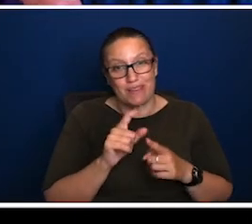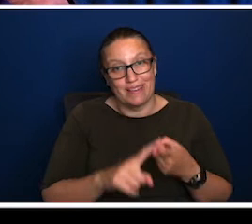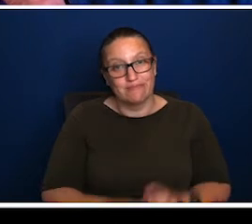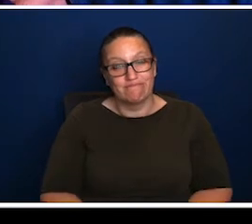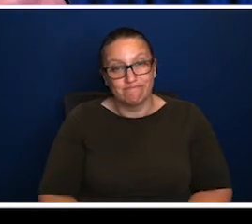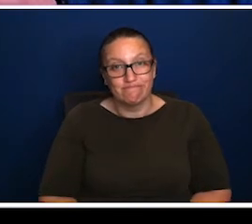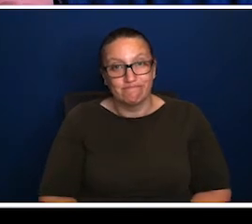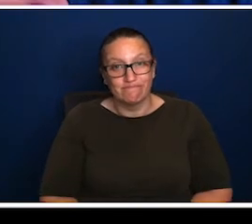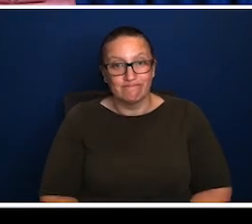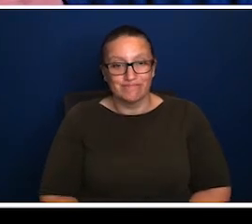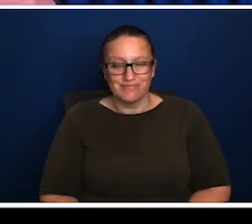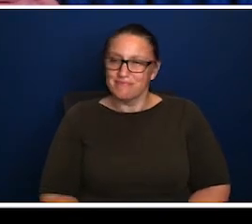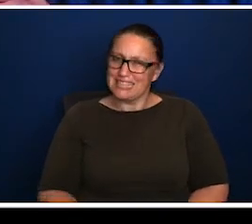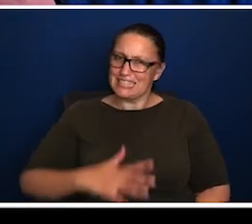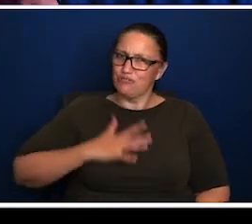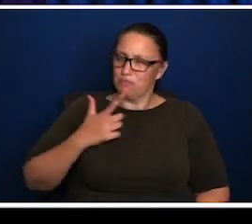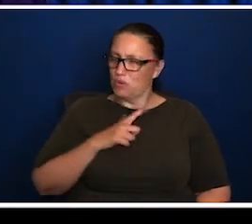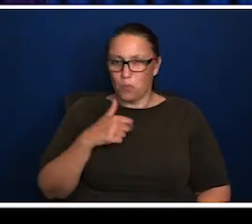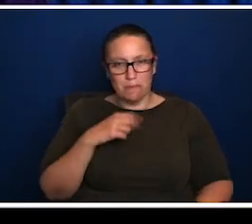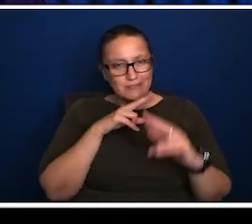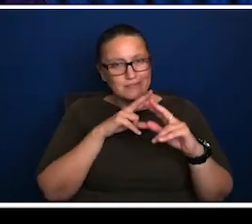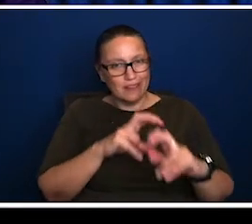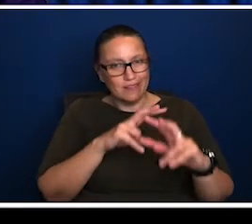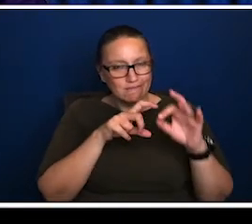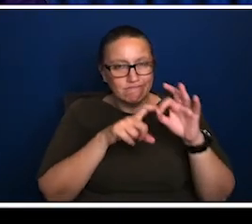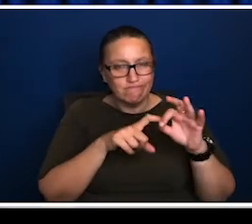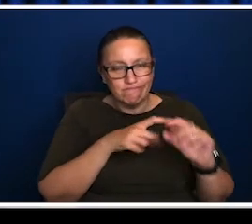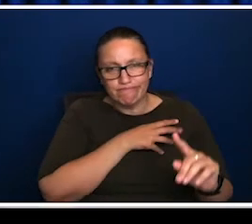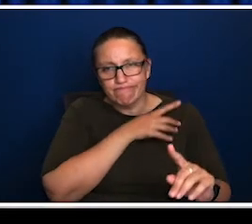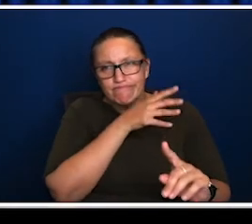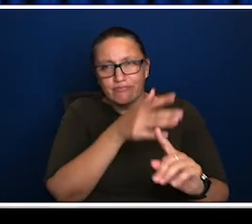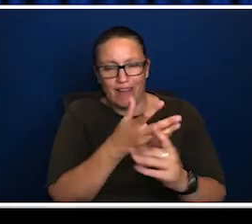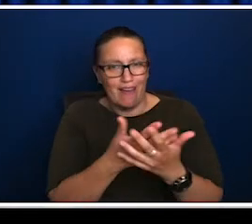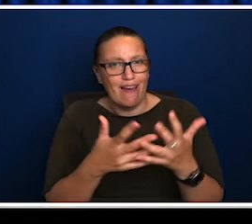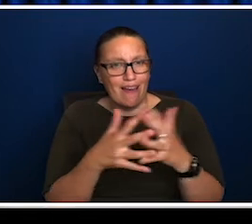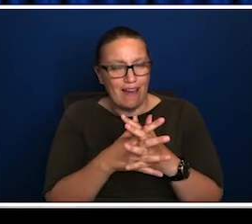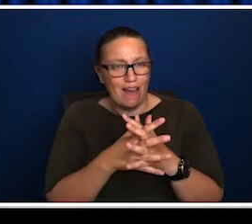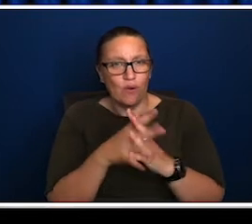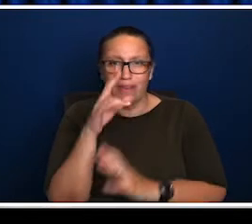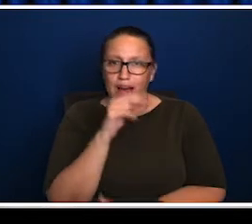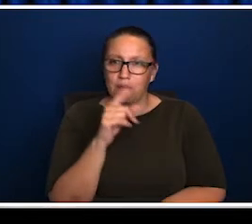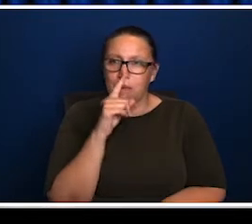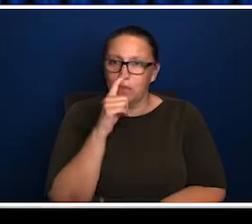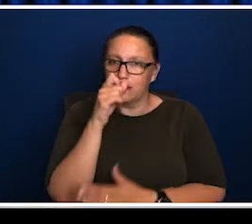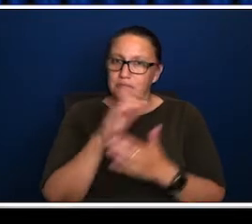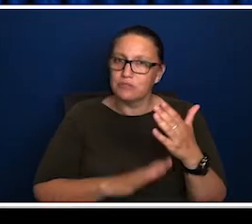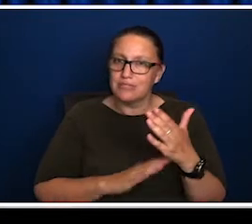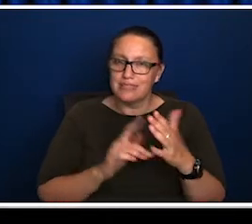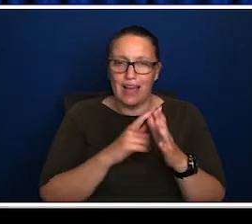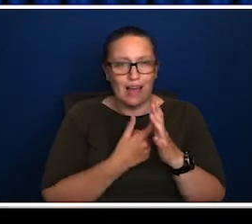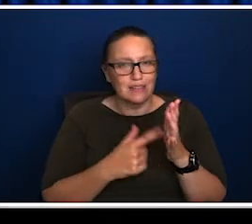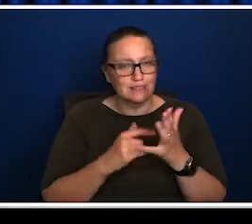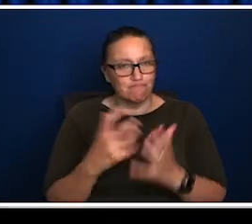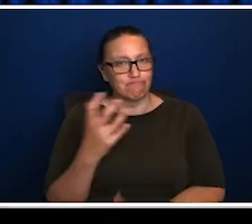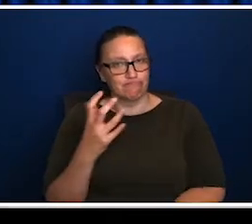My priority would be in a sense to even put the arts ahead of PE. It's interesting. We've also been doing a longitudinal survey in terms of how